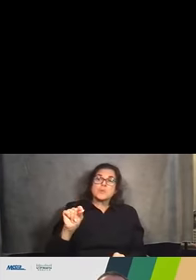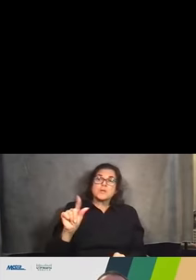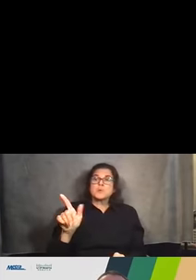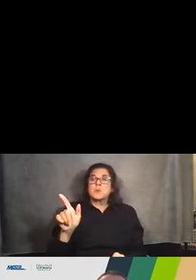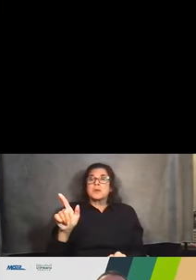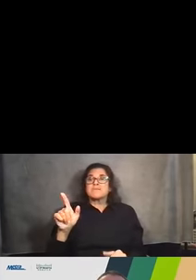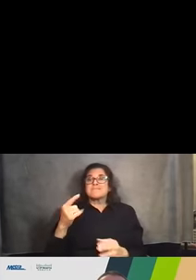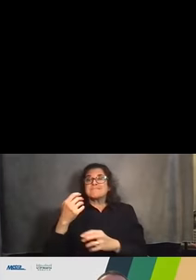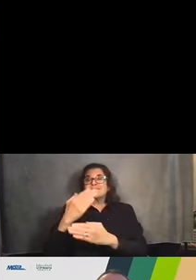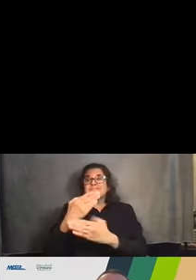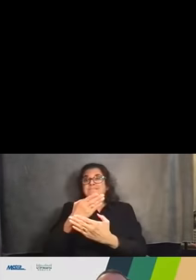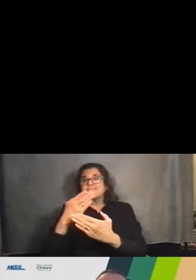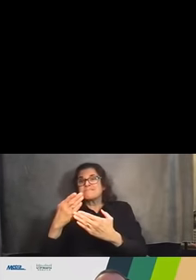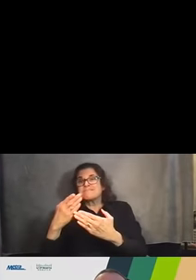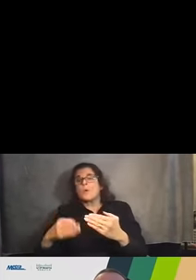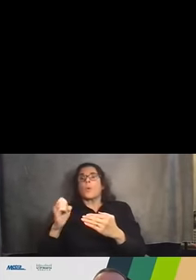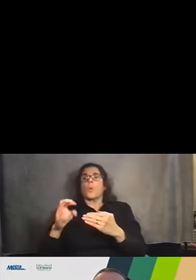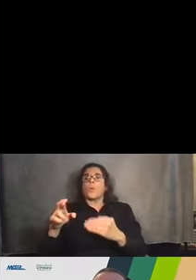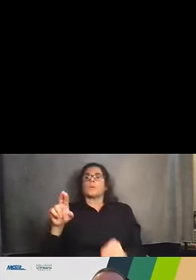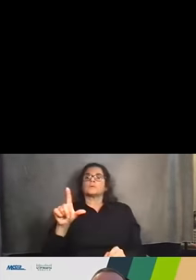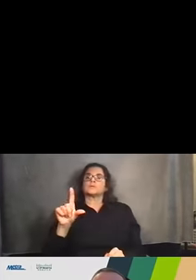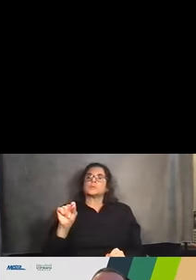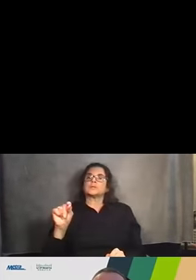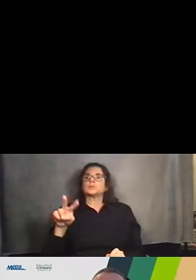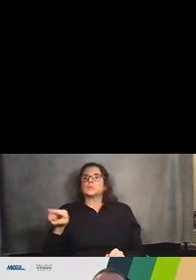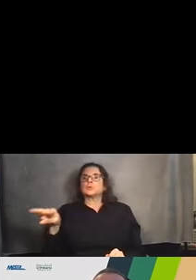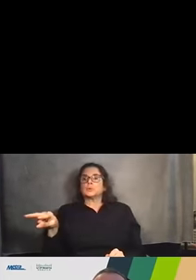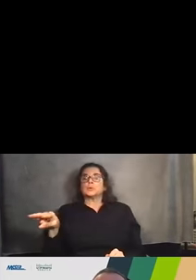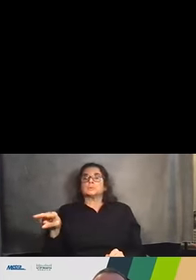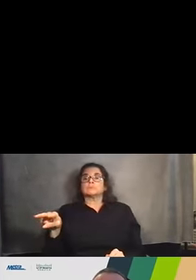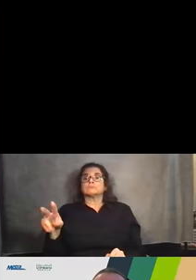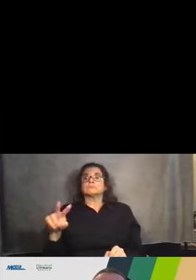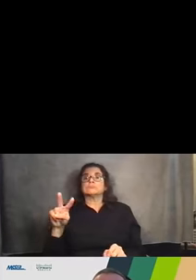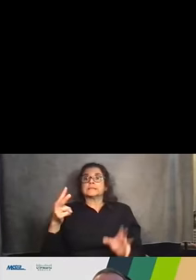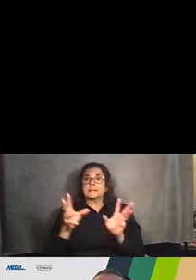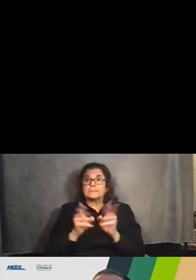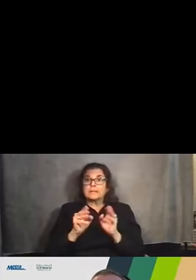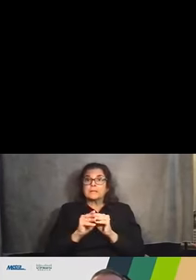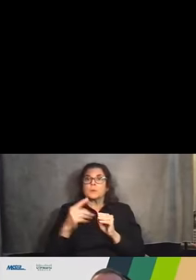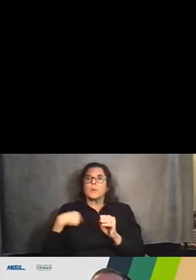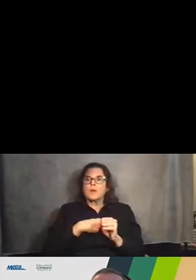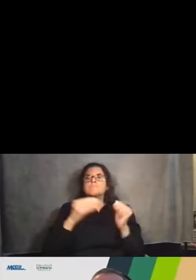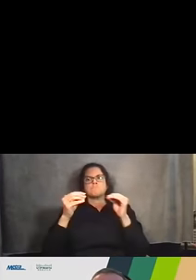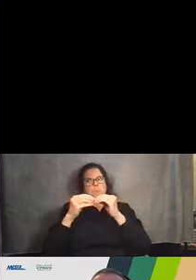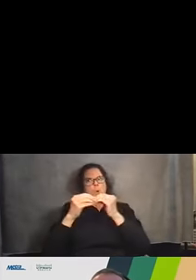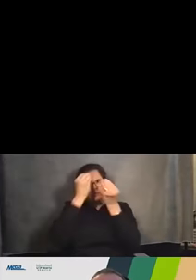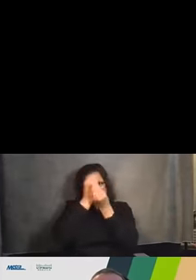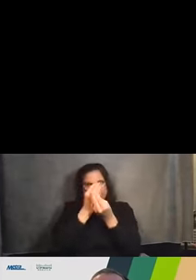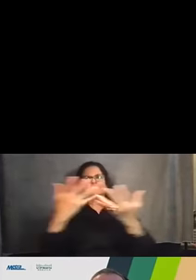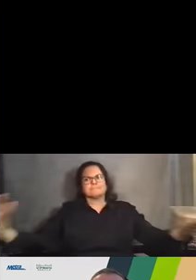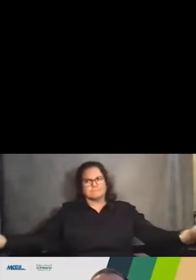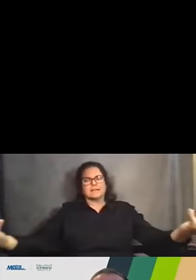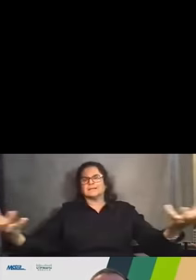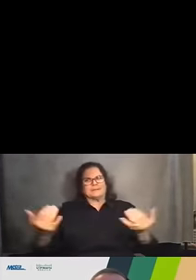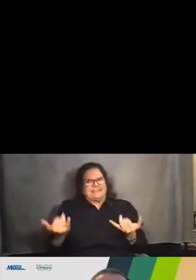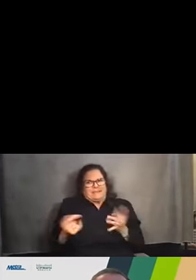And in that meeting, we'll be able to come back with more information regarding the project. As again, we are just in the early design and planning